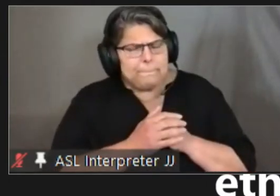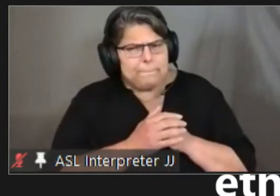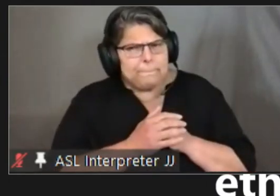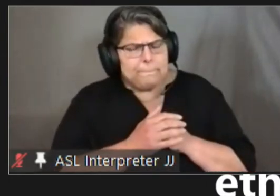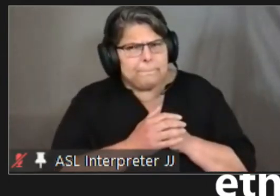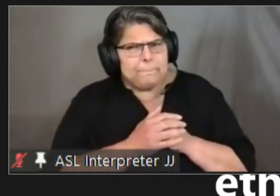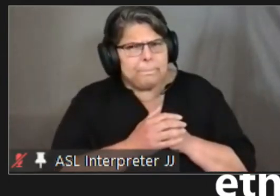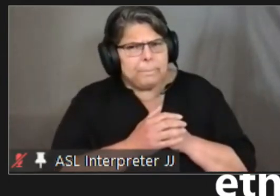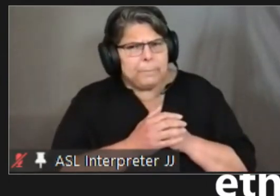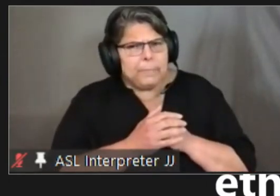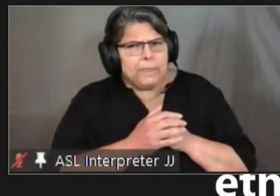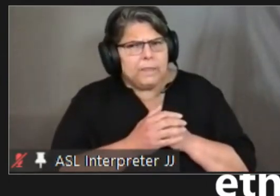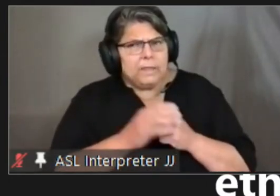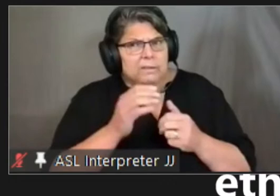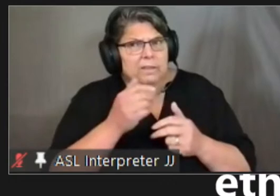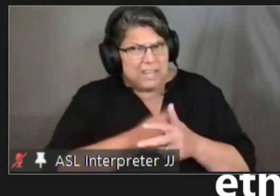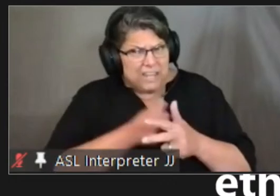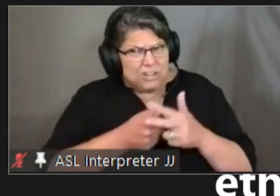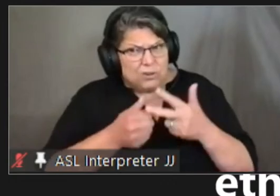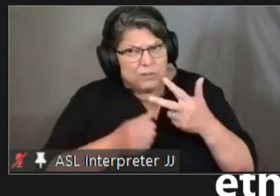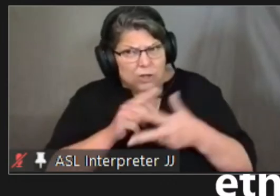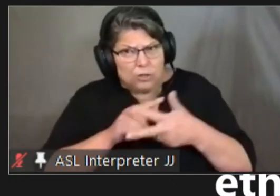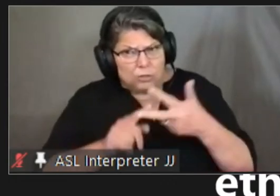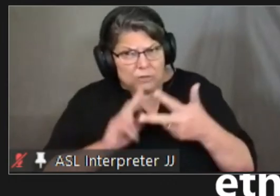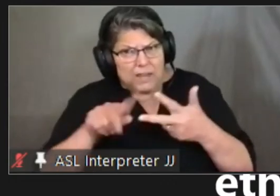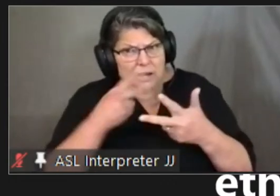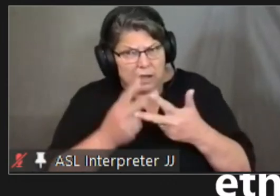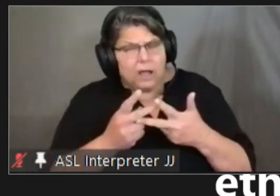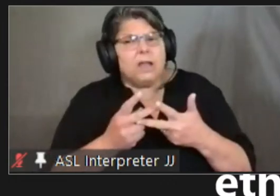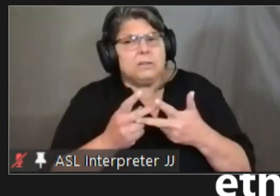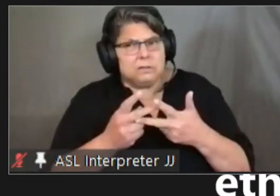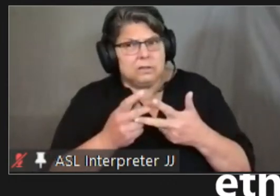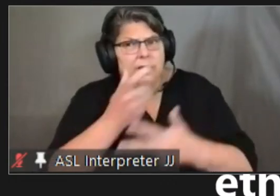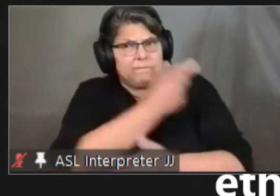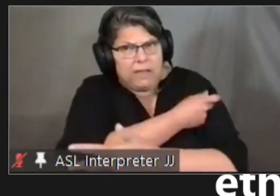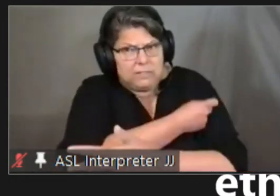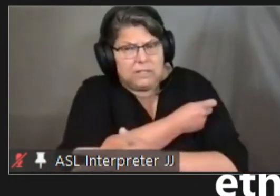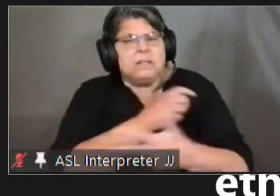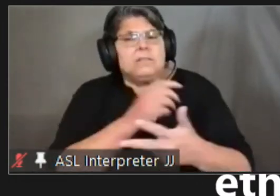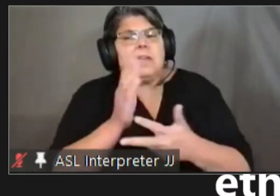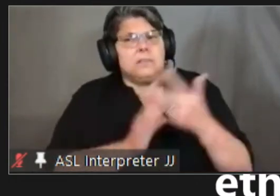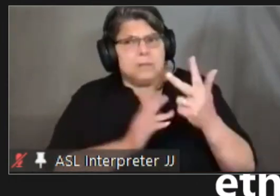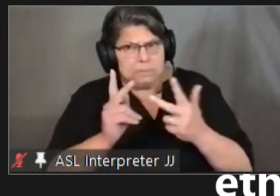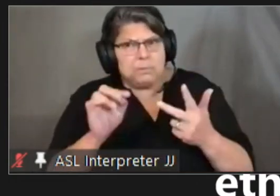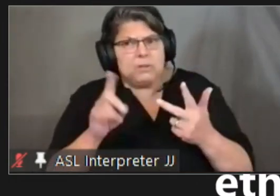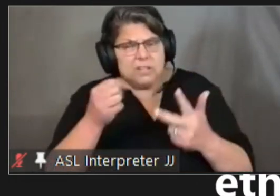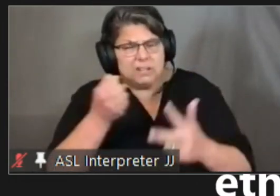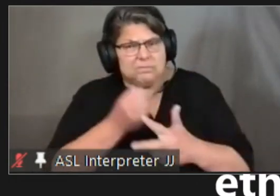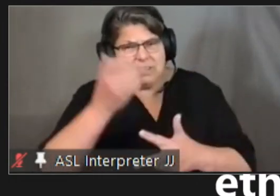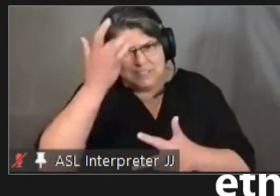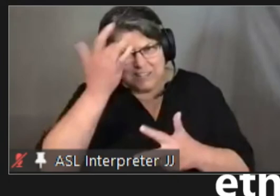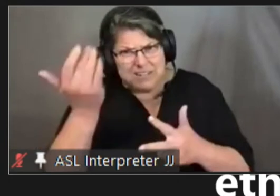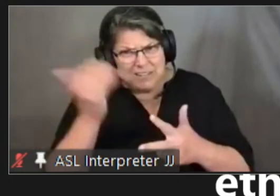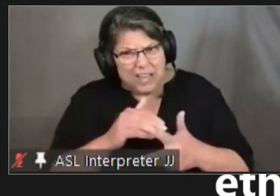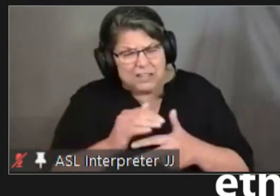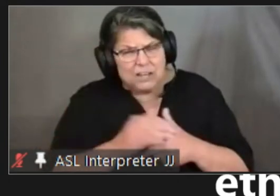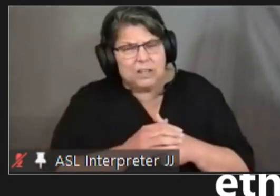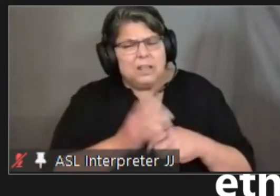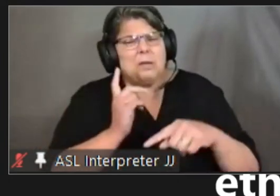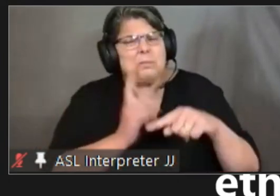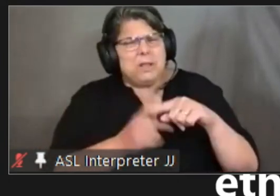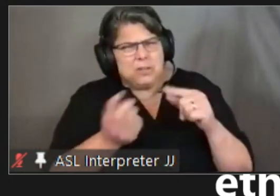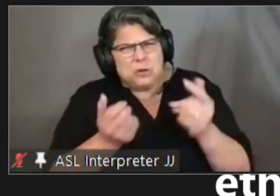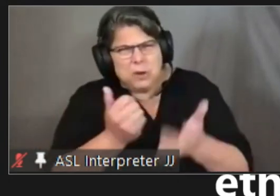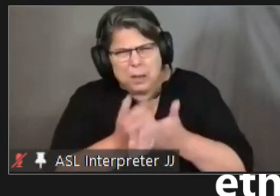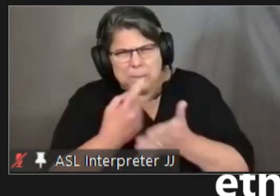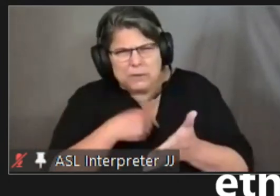of the three vaccines um resulted in breakthrough cases and then i i'll just throw one more in there can you just kind of put this into context i